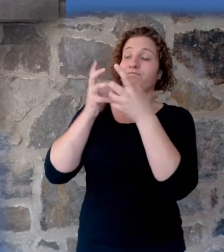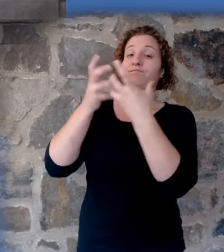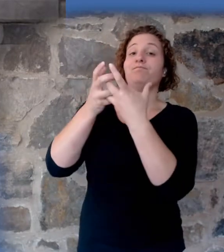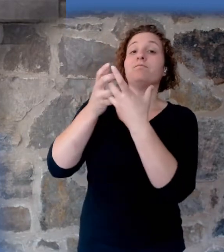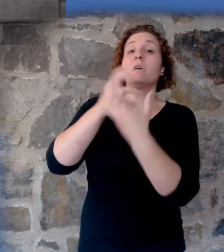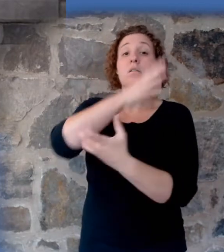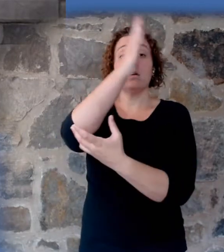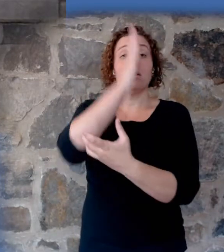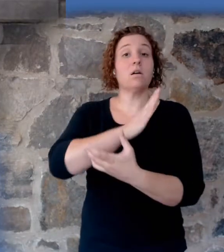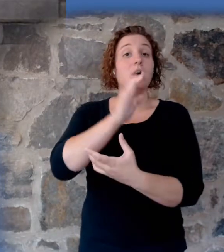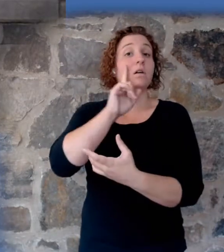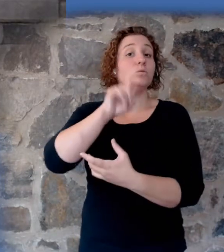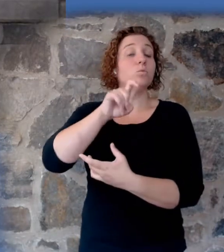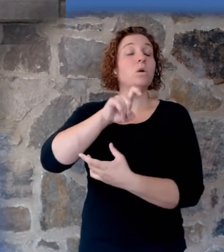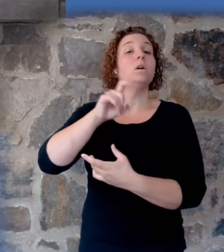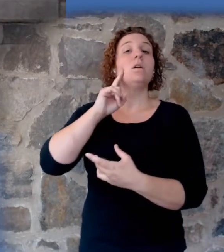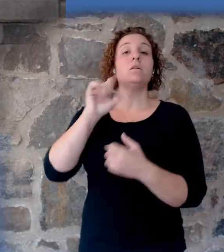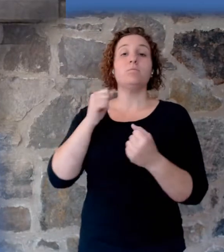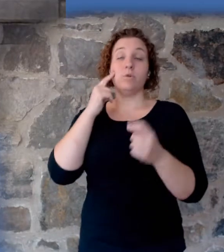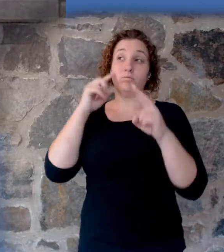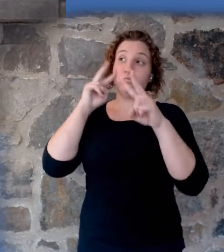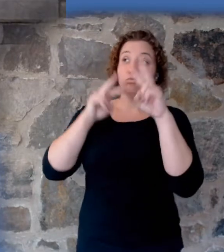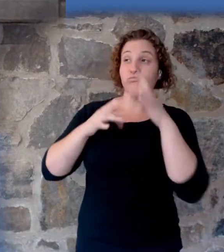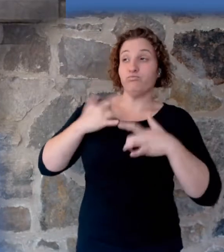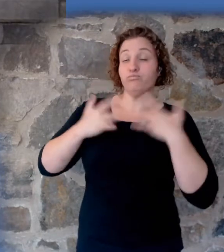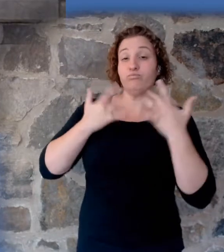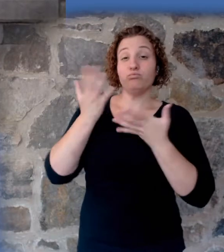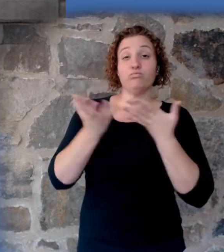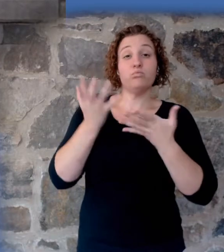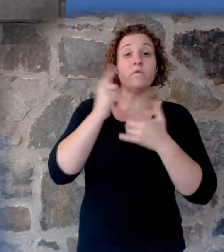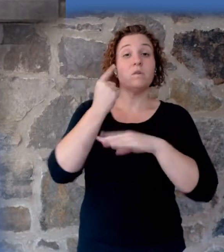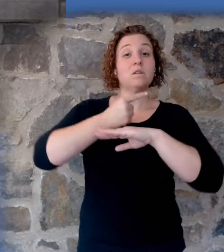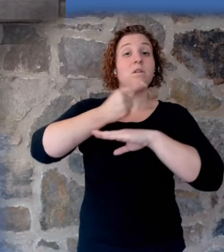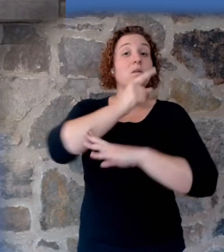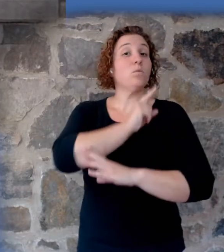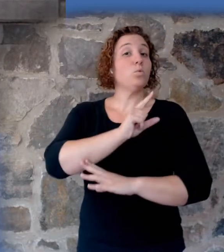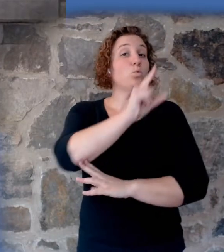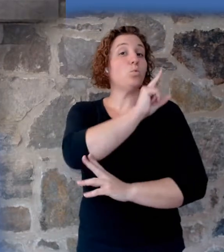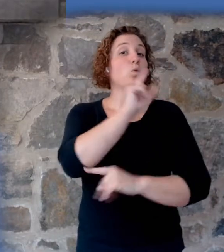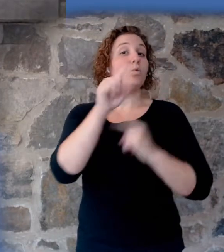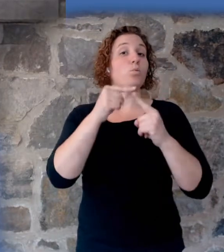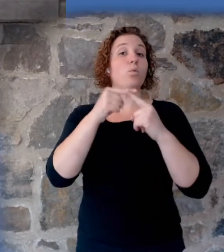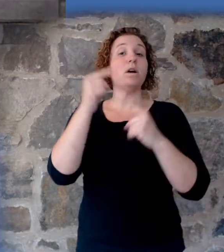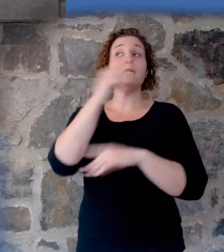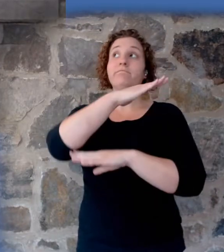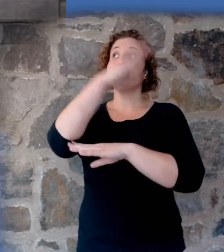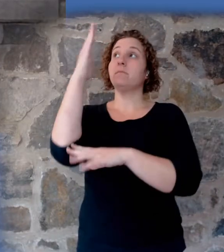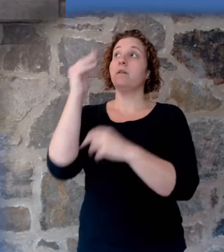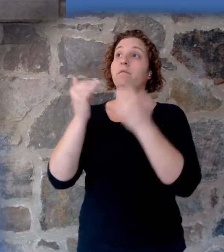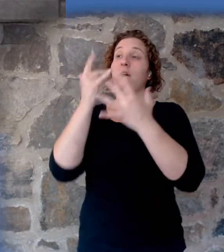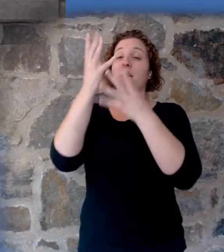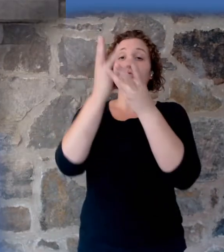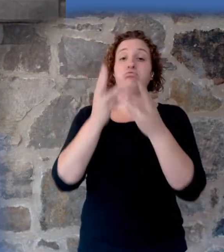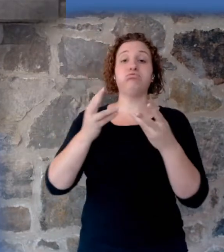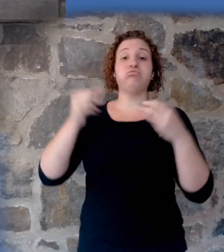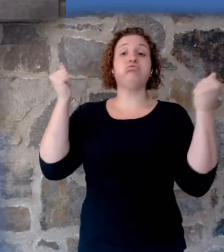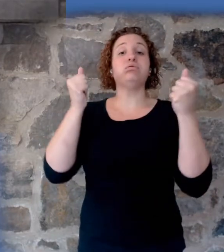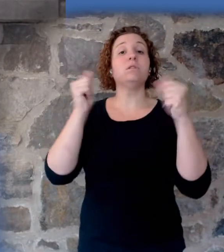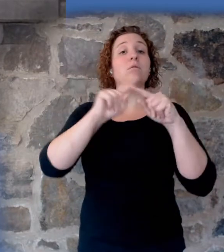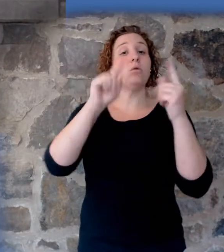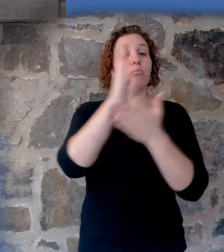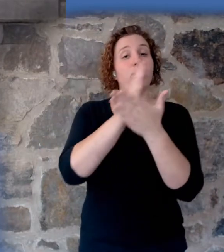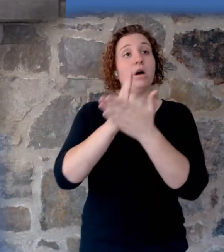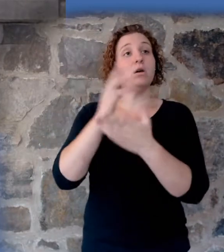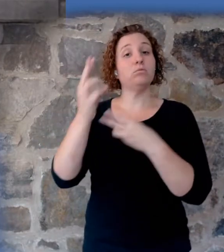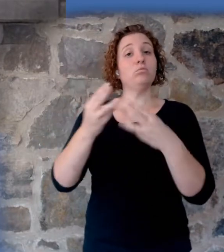hastening unto the coming of the day of God, wherein the heavens being on fire shall be dissolved, the elements shall melt with fervent heat.